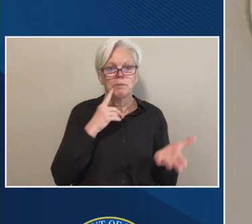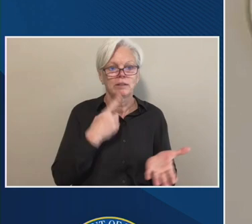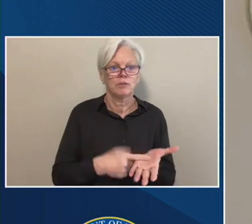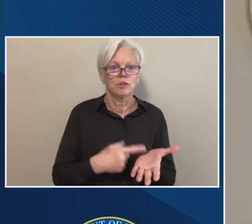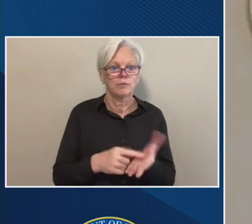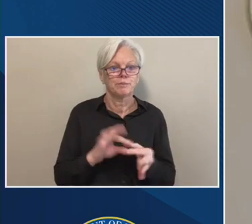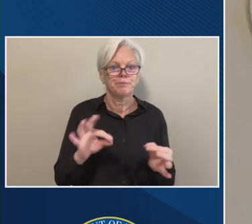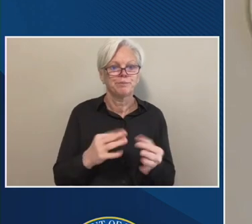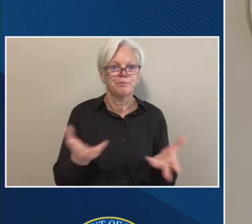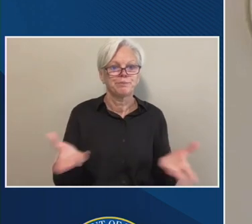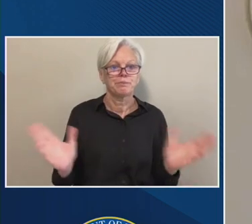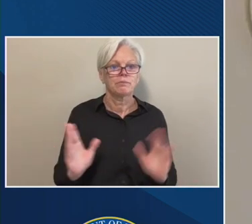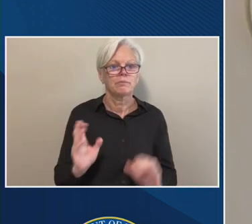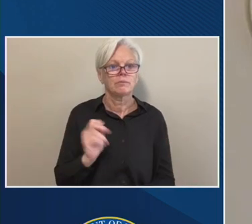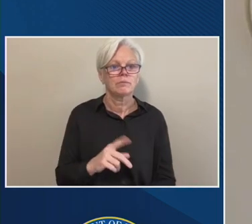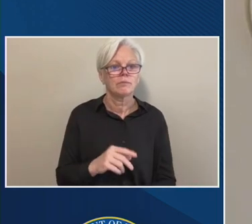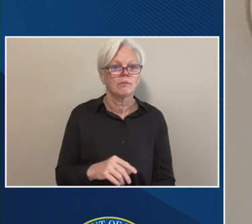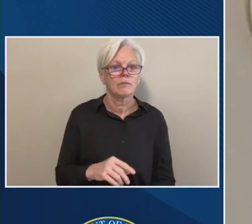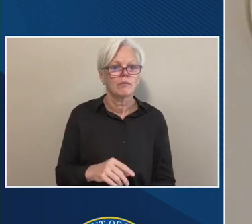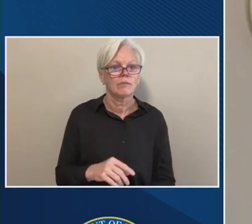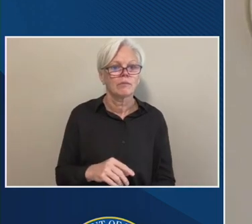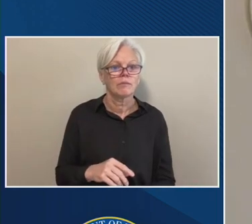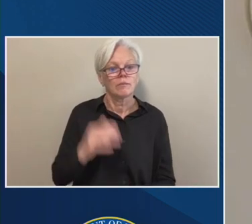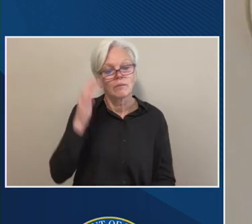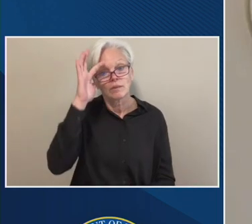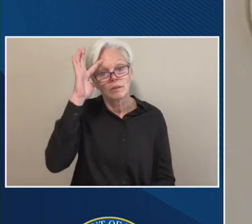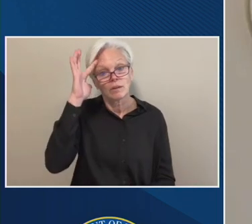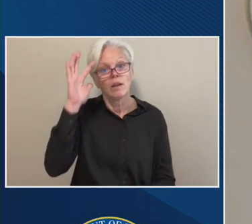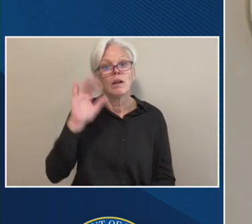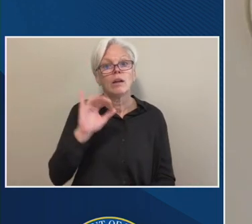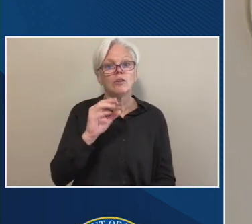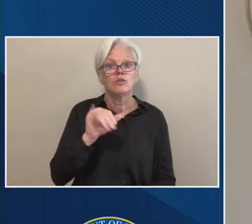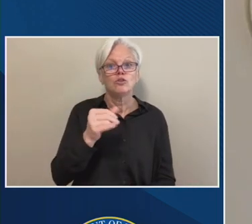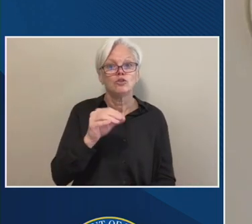Okay. With nothing additional from Denise, we'll start with Joellen.